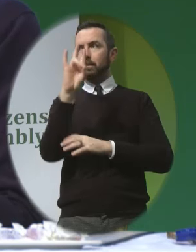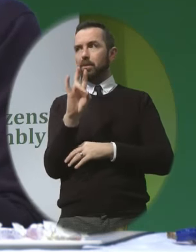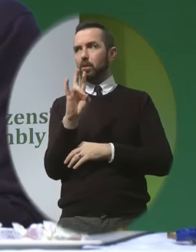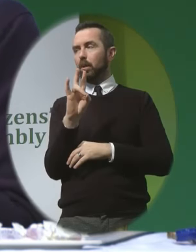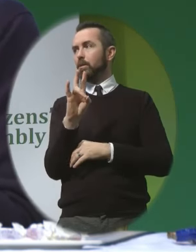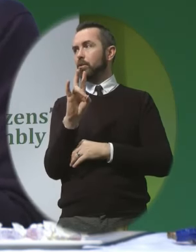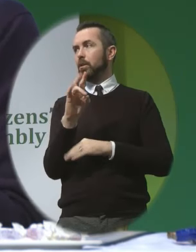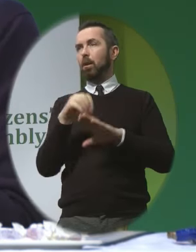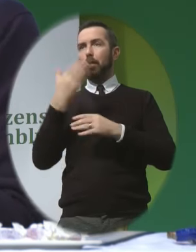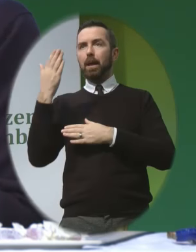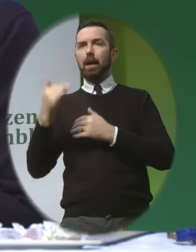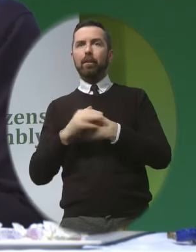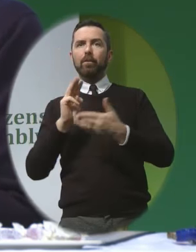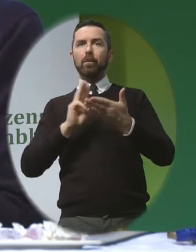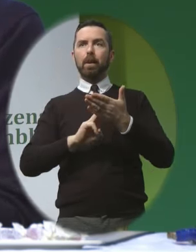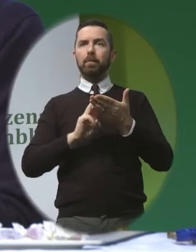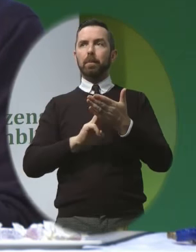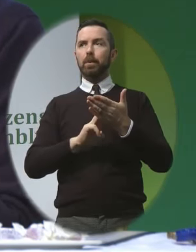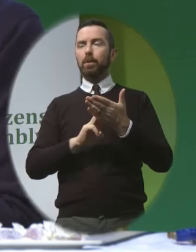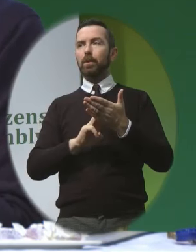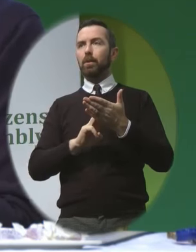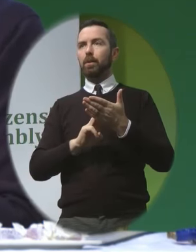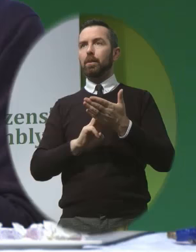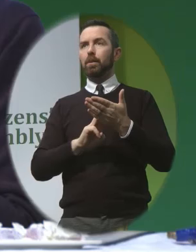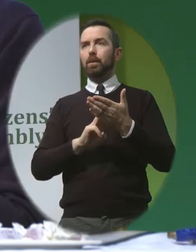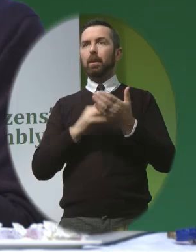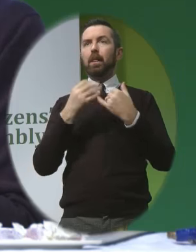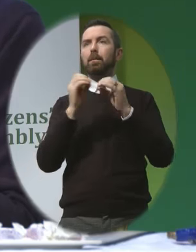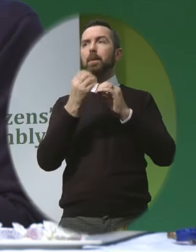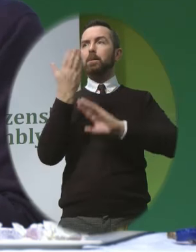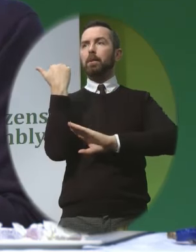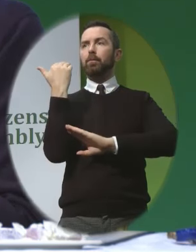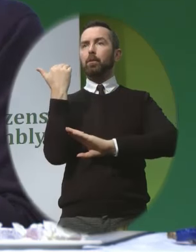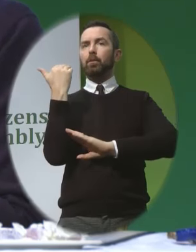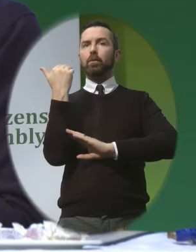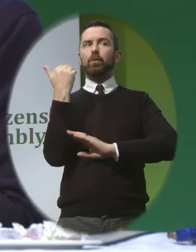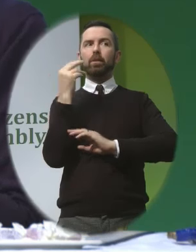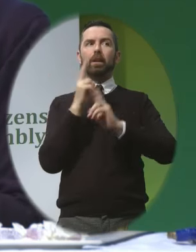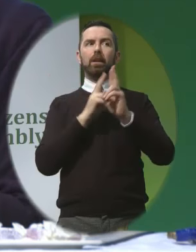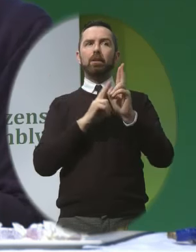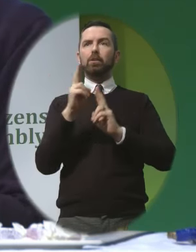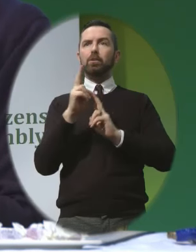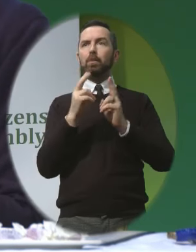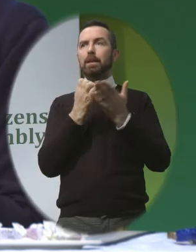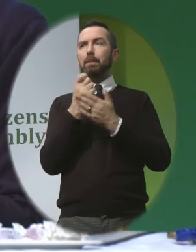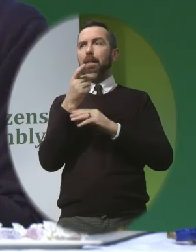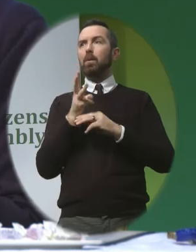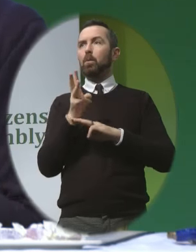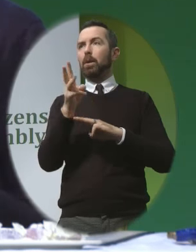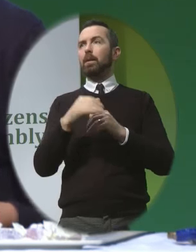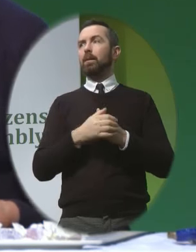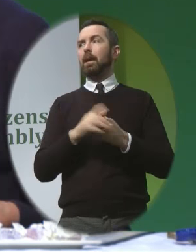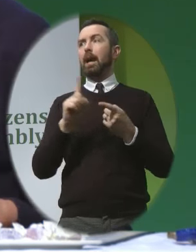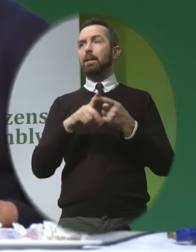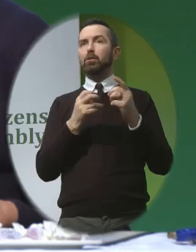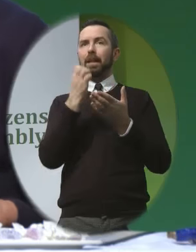Posing a question on behalf of a member As I've indicated previously It should be a verbatim record of what the